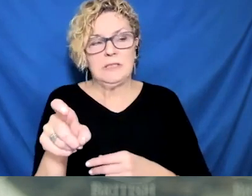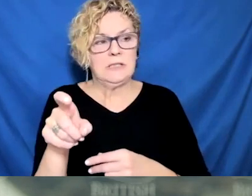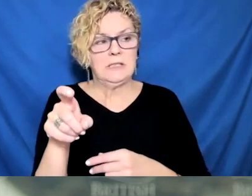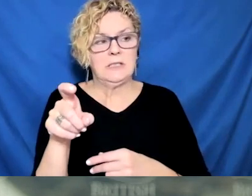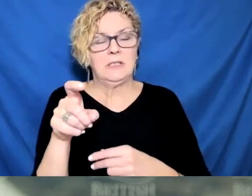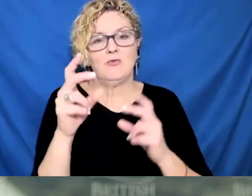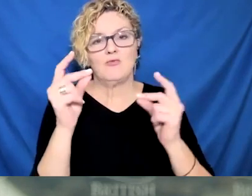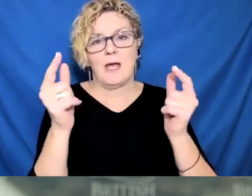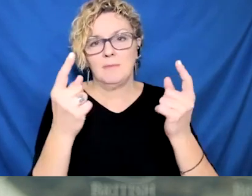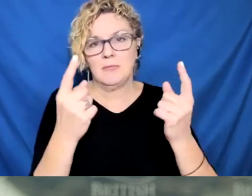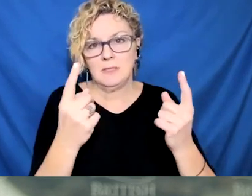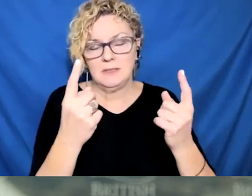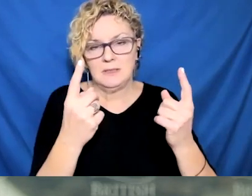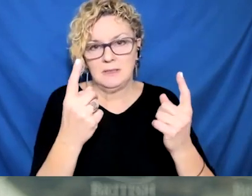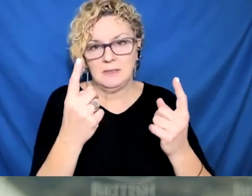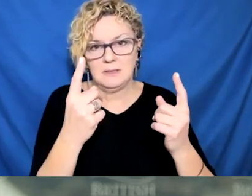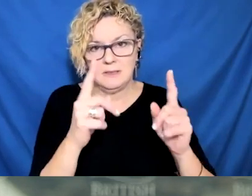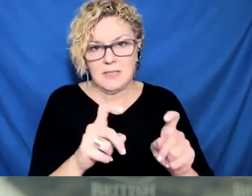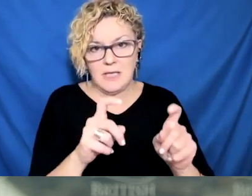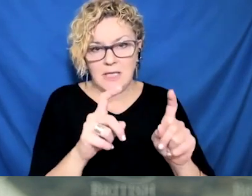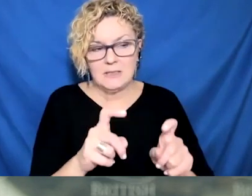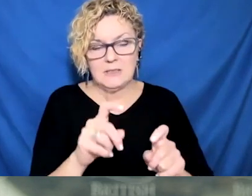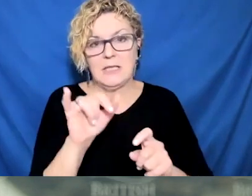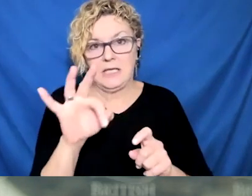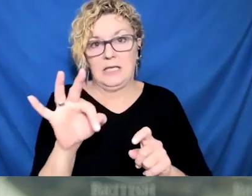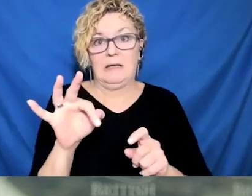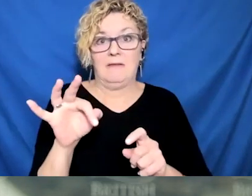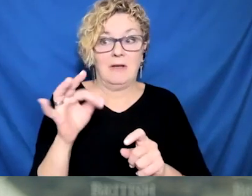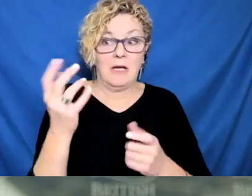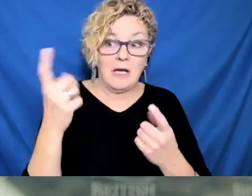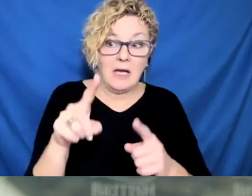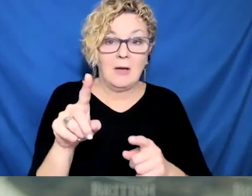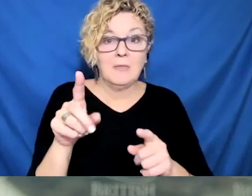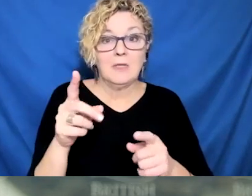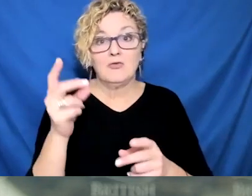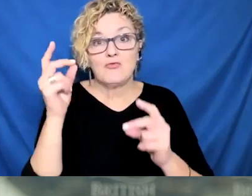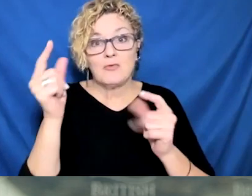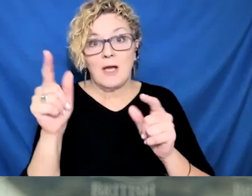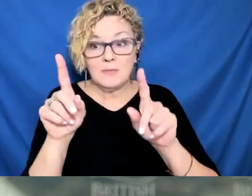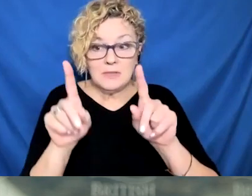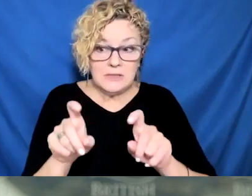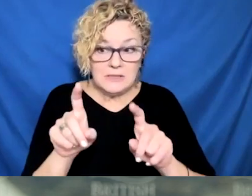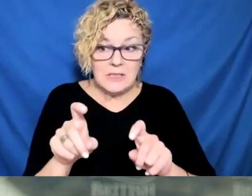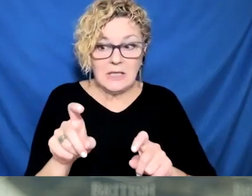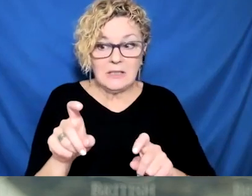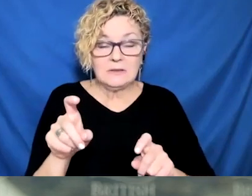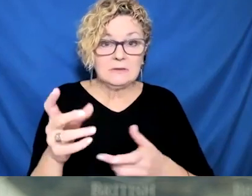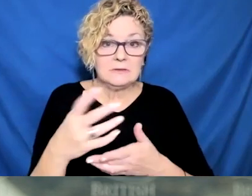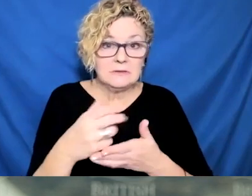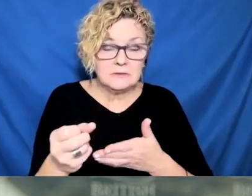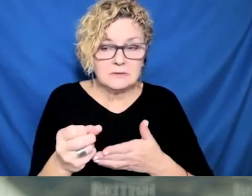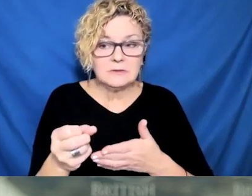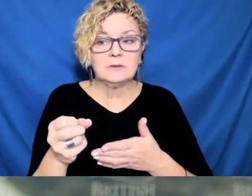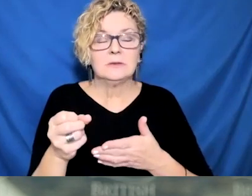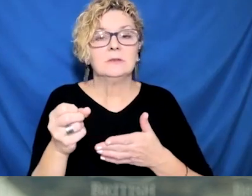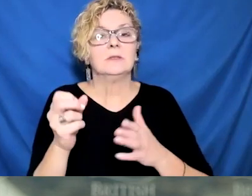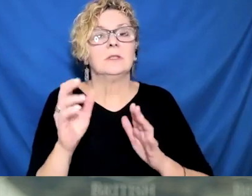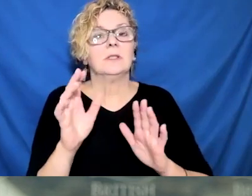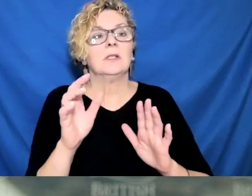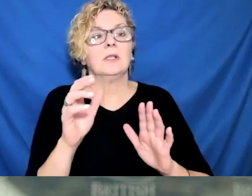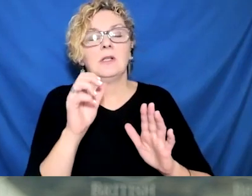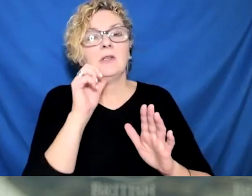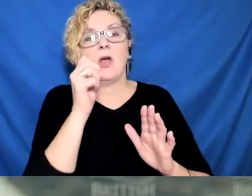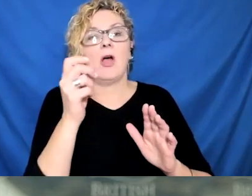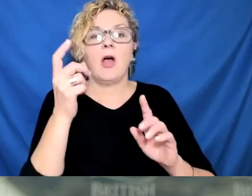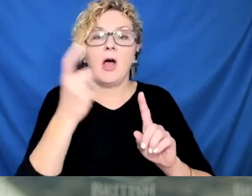for all those in long-term care. it's why measures have been in place and continue to be put in place to keep people safe,